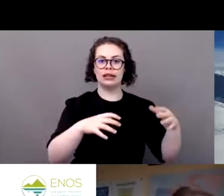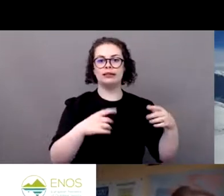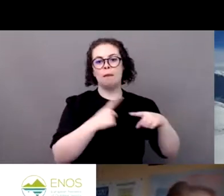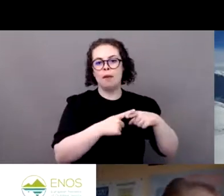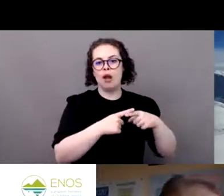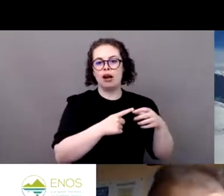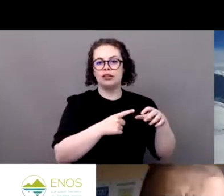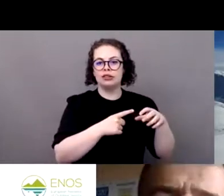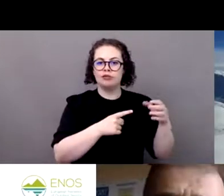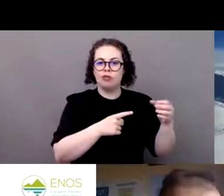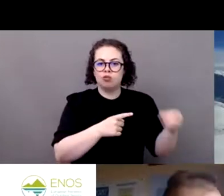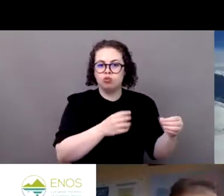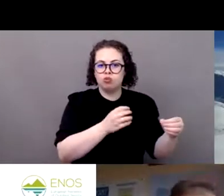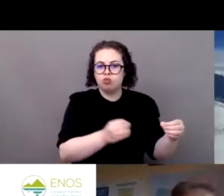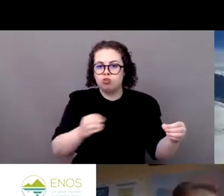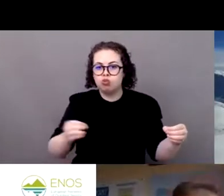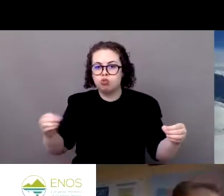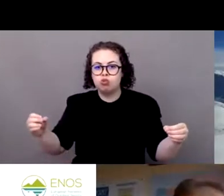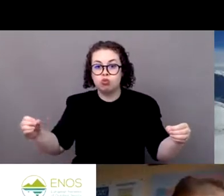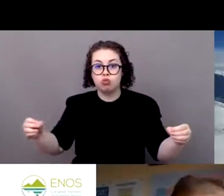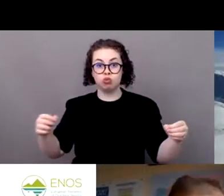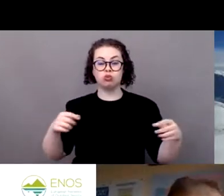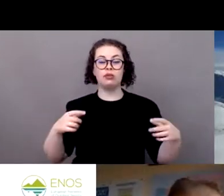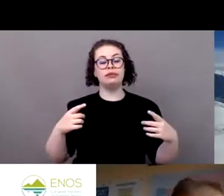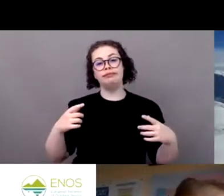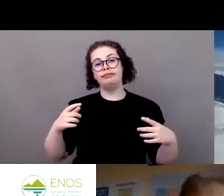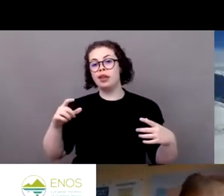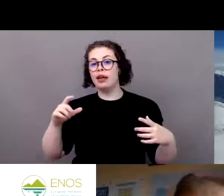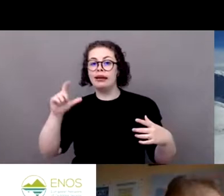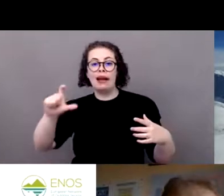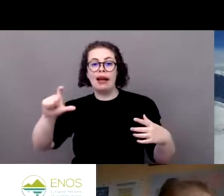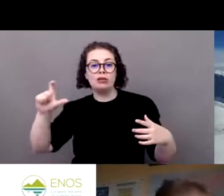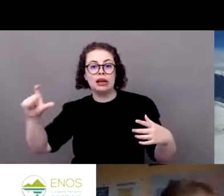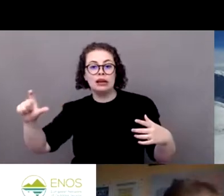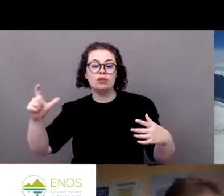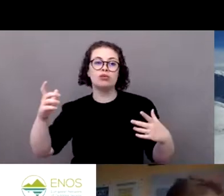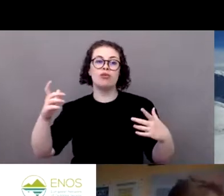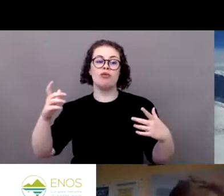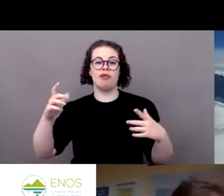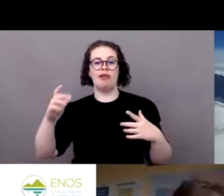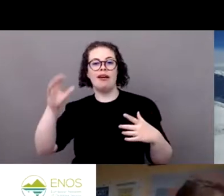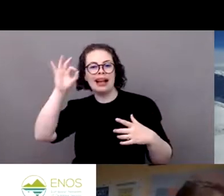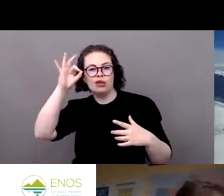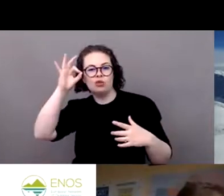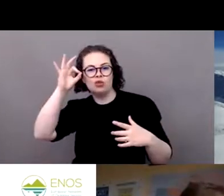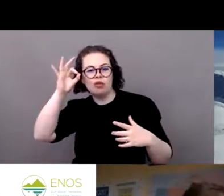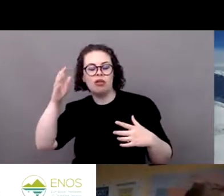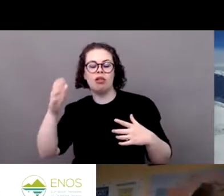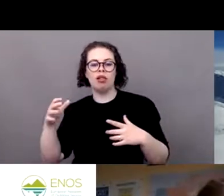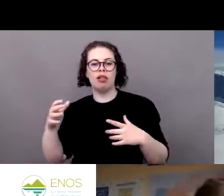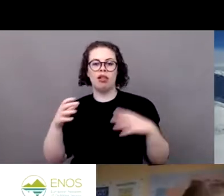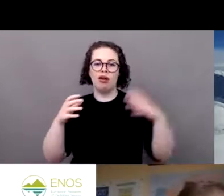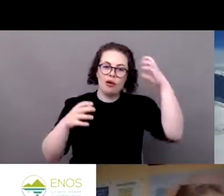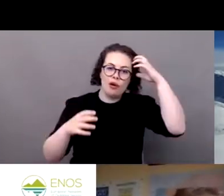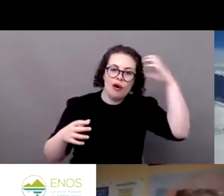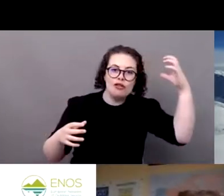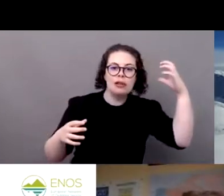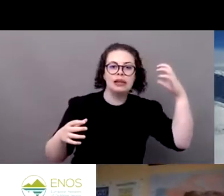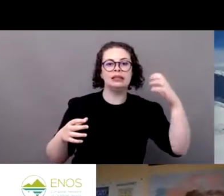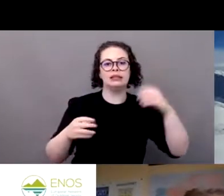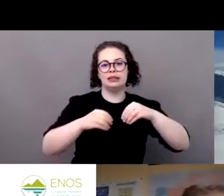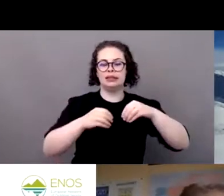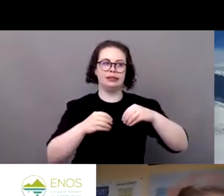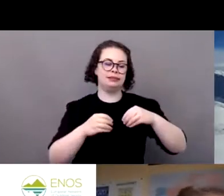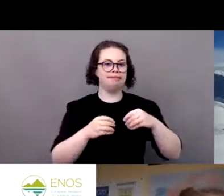outdoor sports federation, local authorities, academic institutions and grassroots sports organizations. I